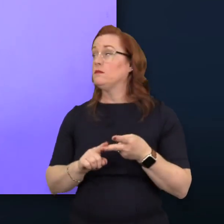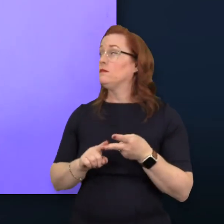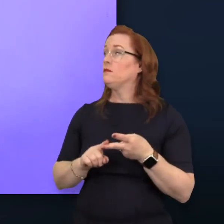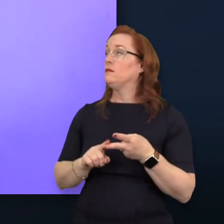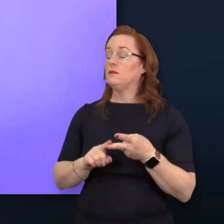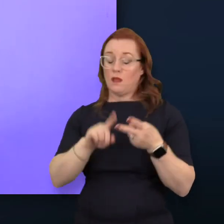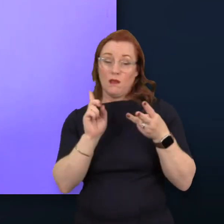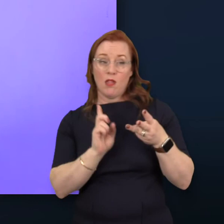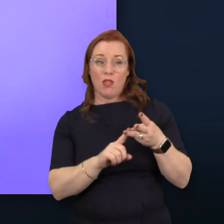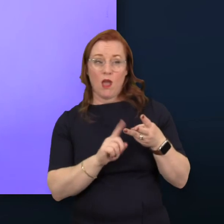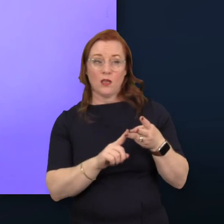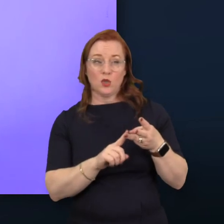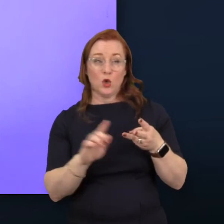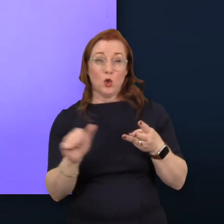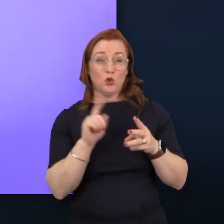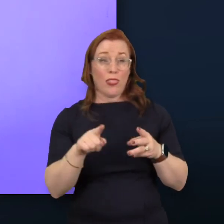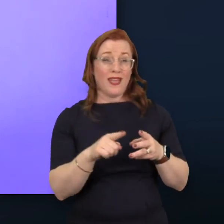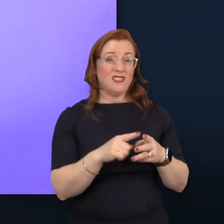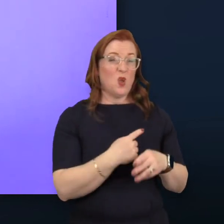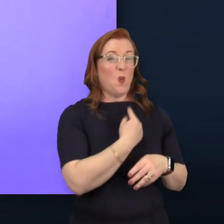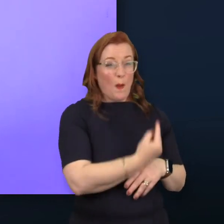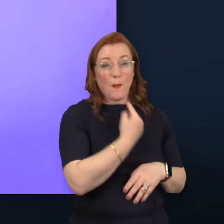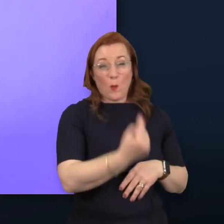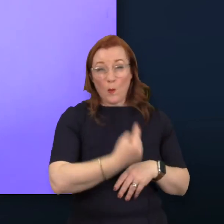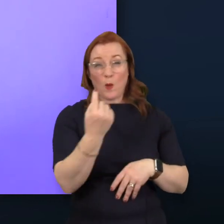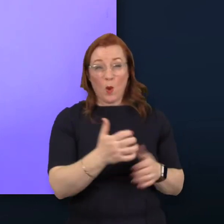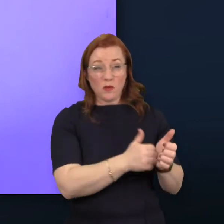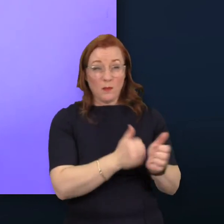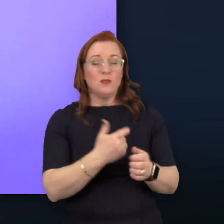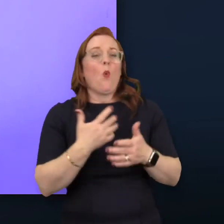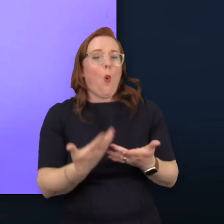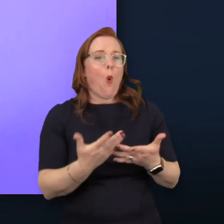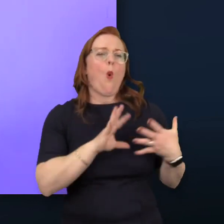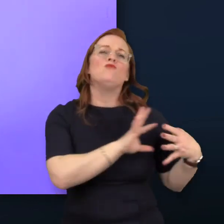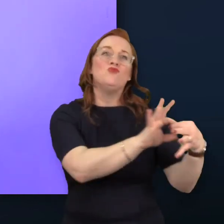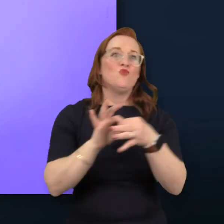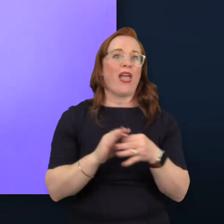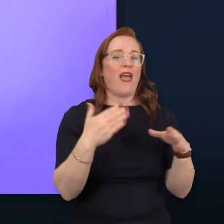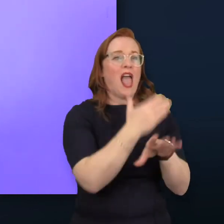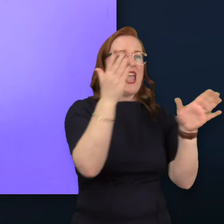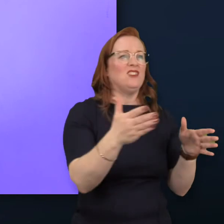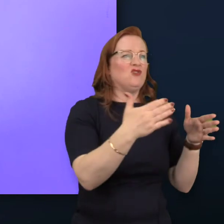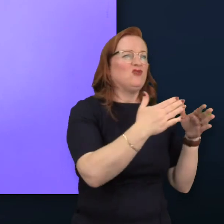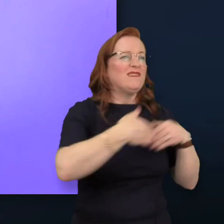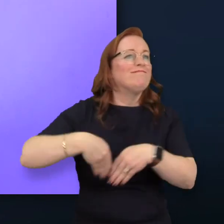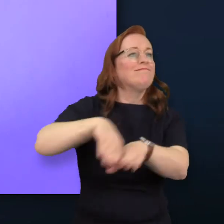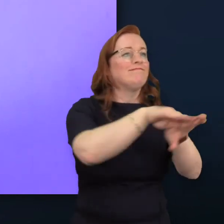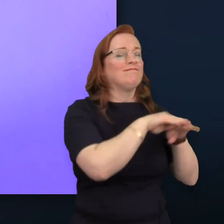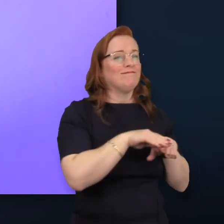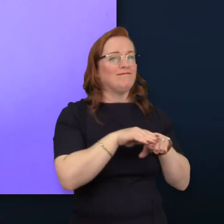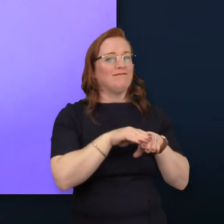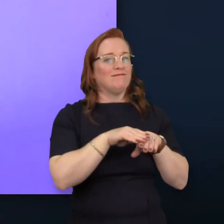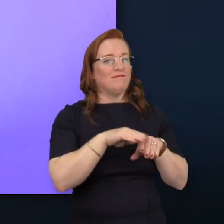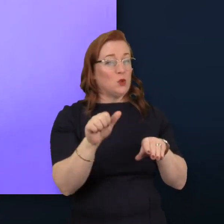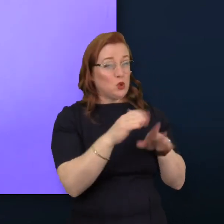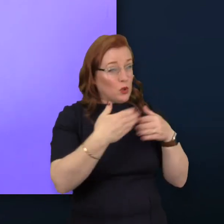And third, should this be done on an industry wide basis, rather than hoping to see it develop business by